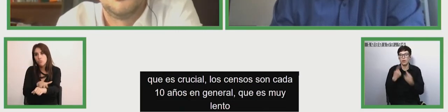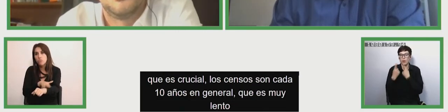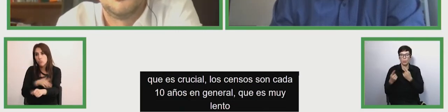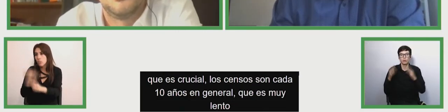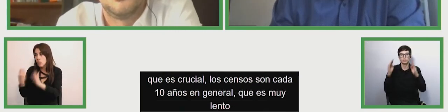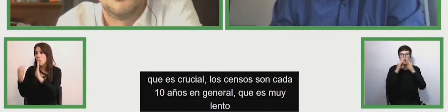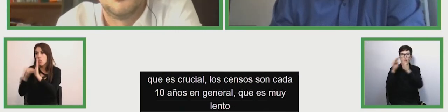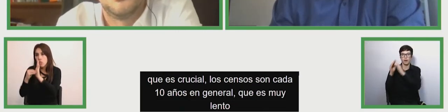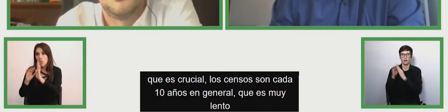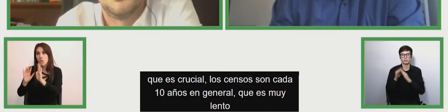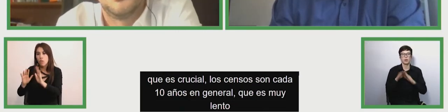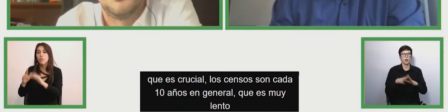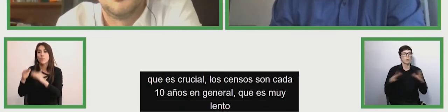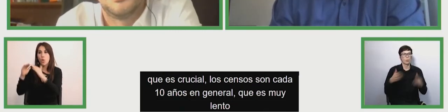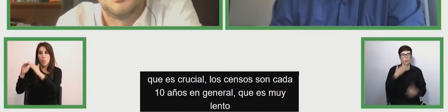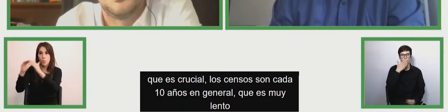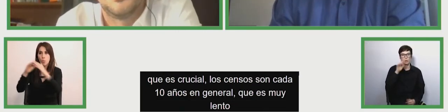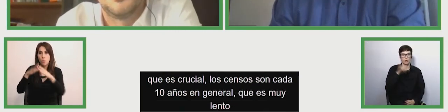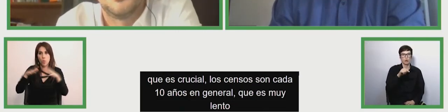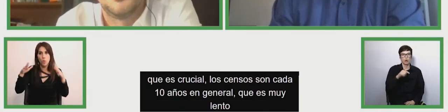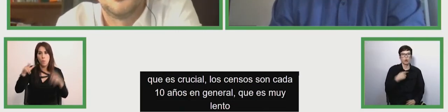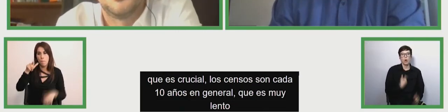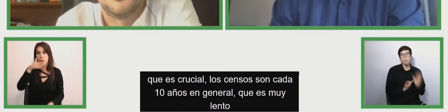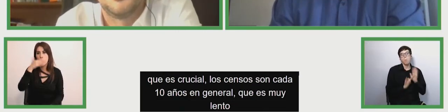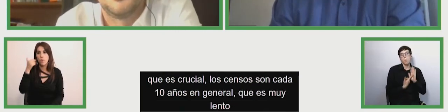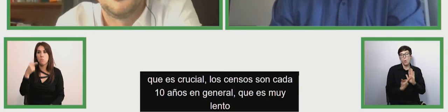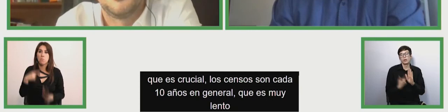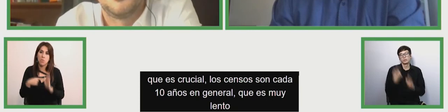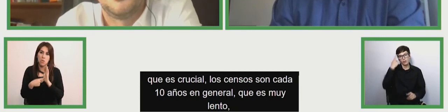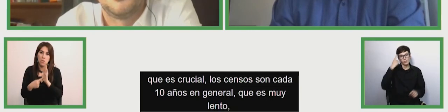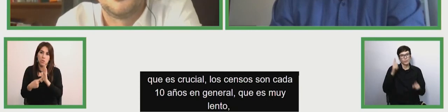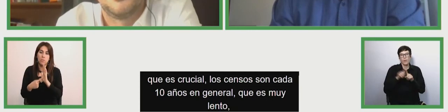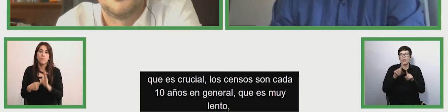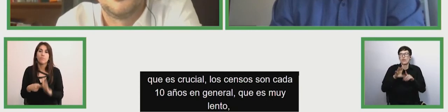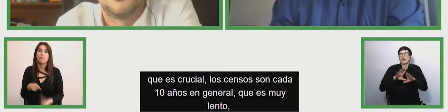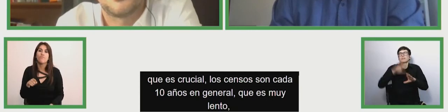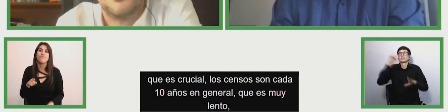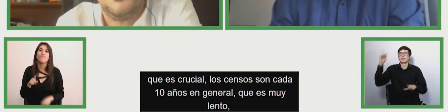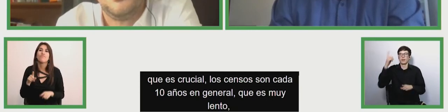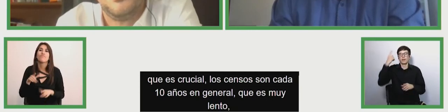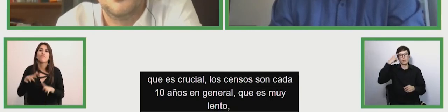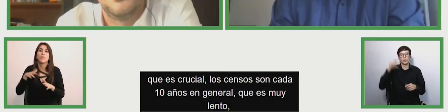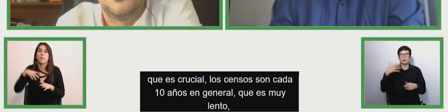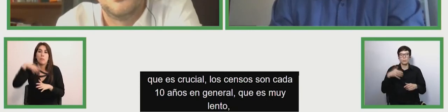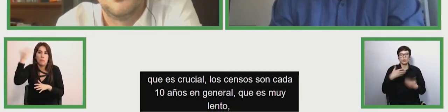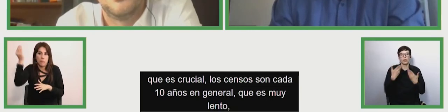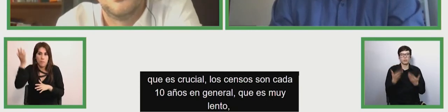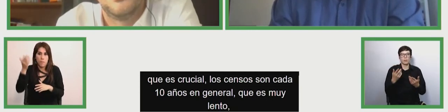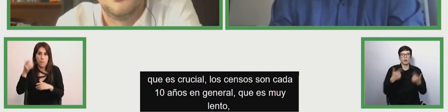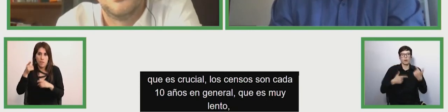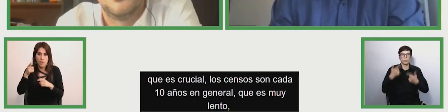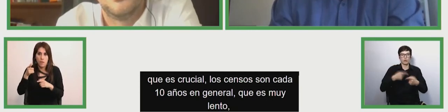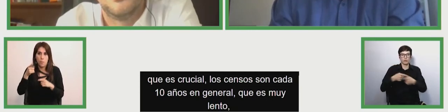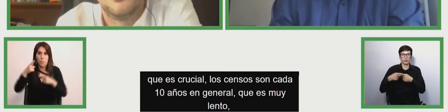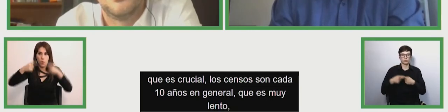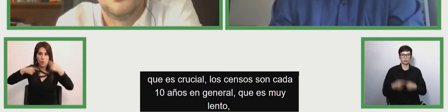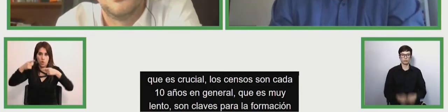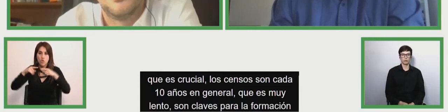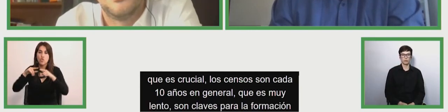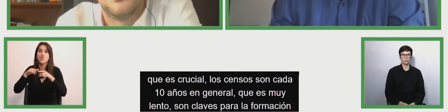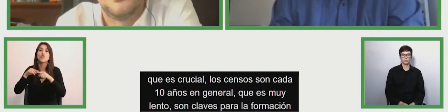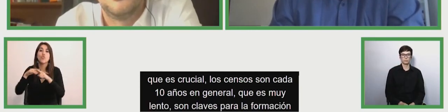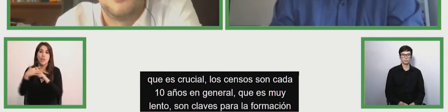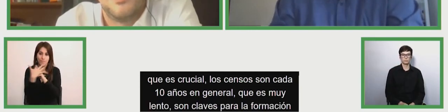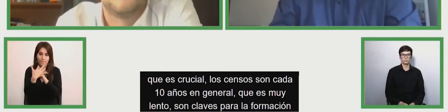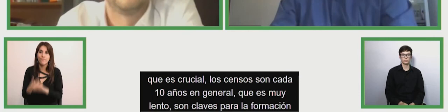questions is also in intermediate and it's sample based but it's clear for the india signation of social policies in that